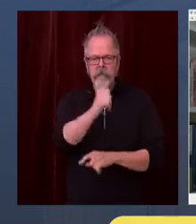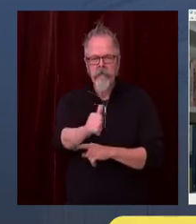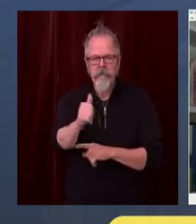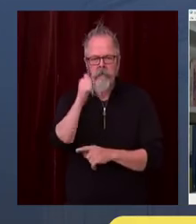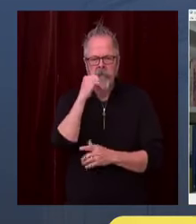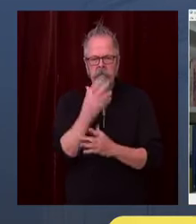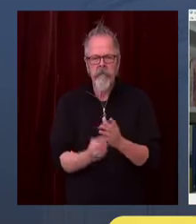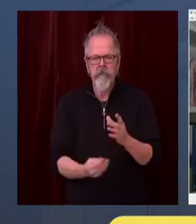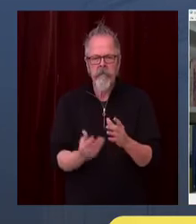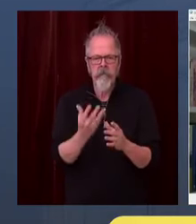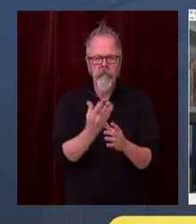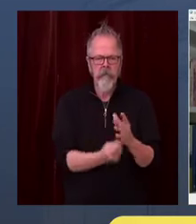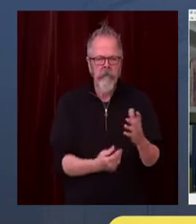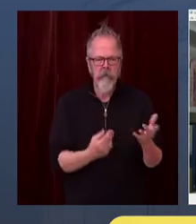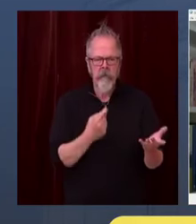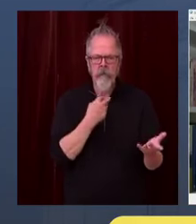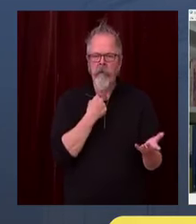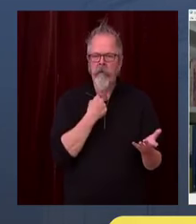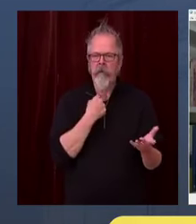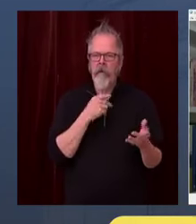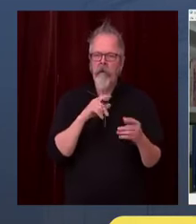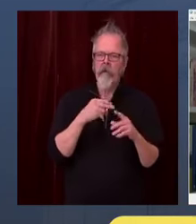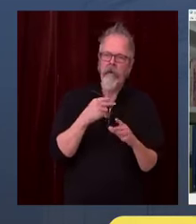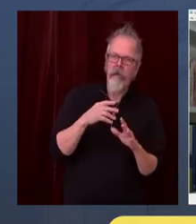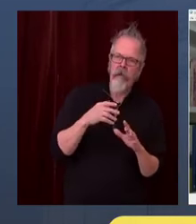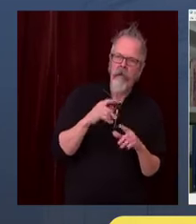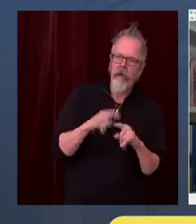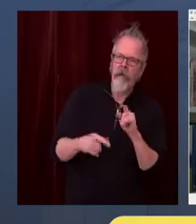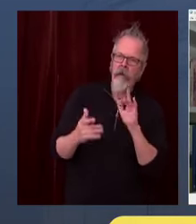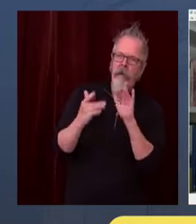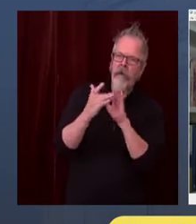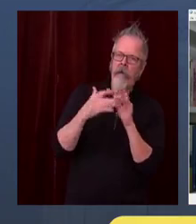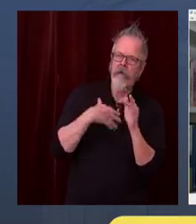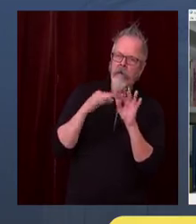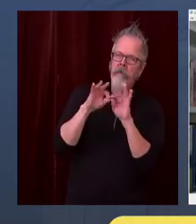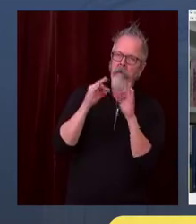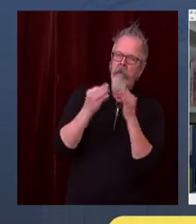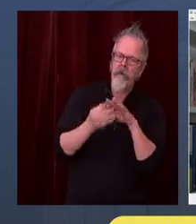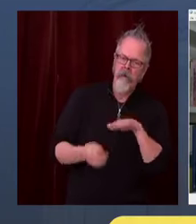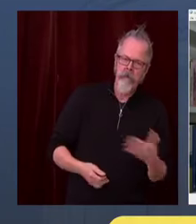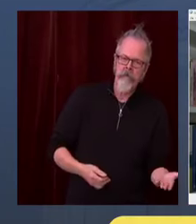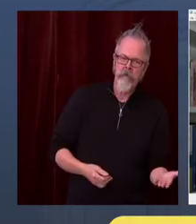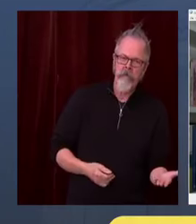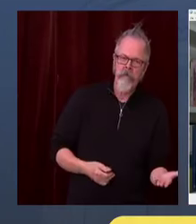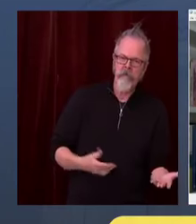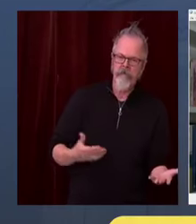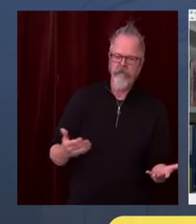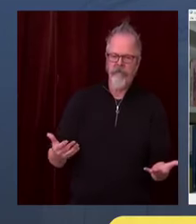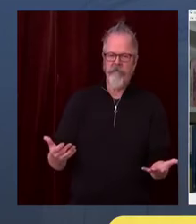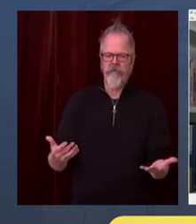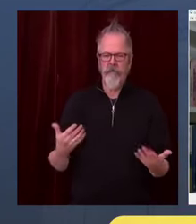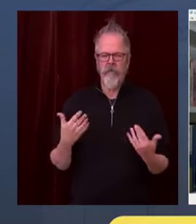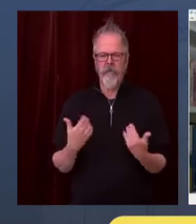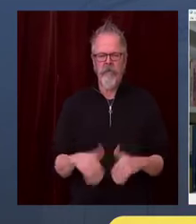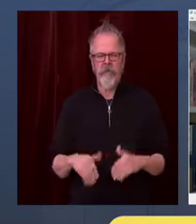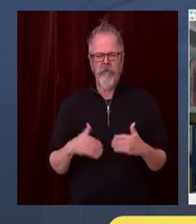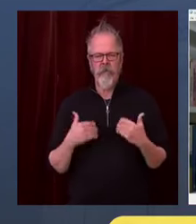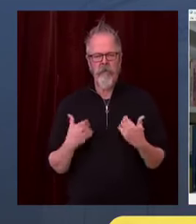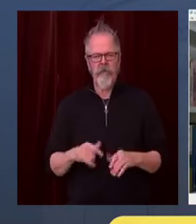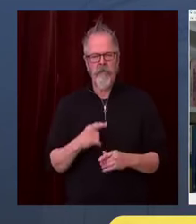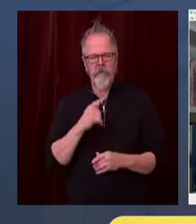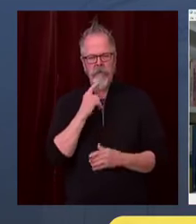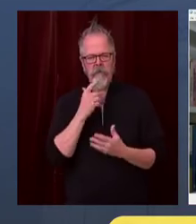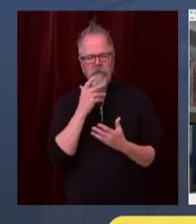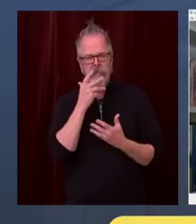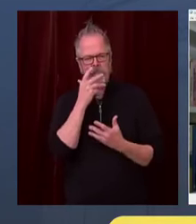workers face. We owe them, as was just mentioned, our patronage, and we owe them financial